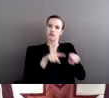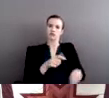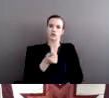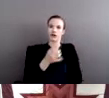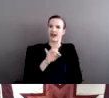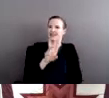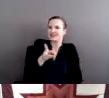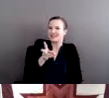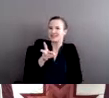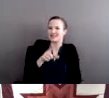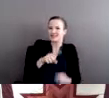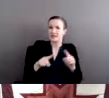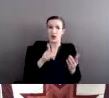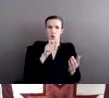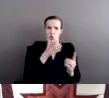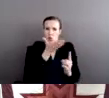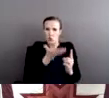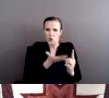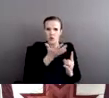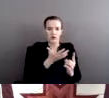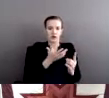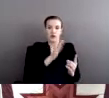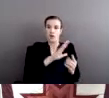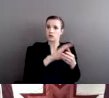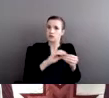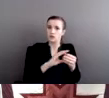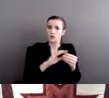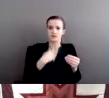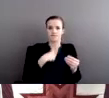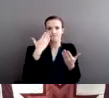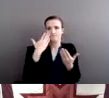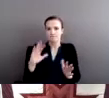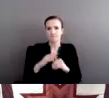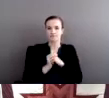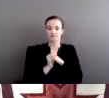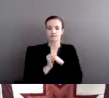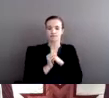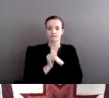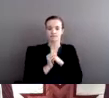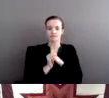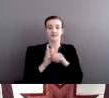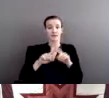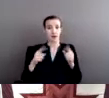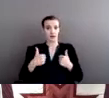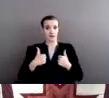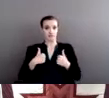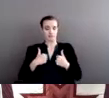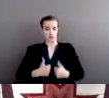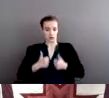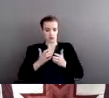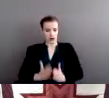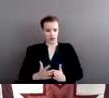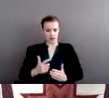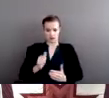else about these women and what happened to them. But as a survivor and also as a former advocate,